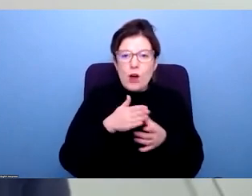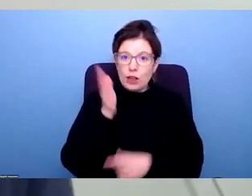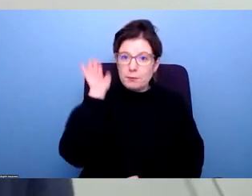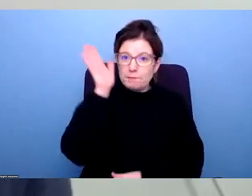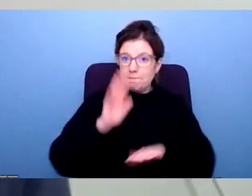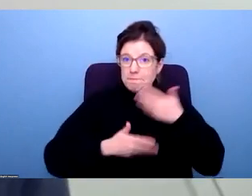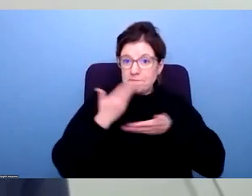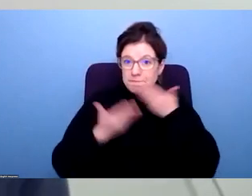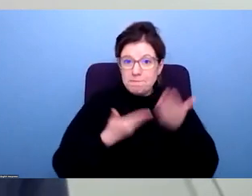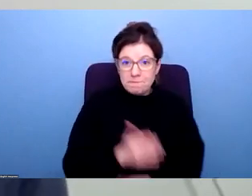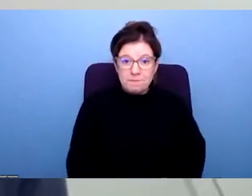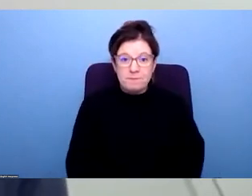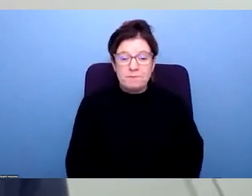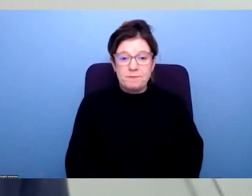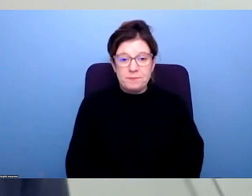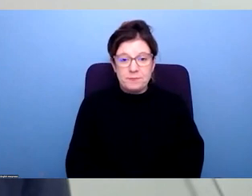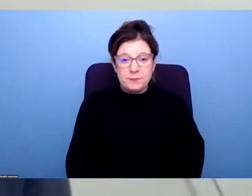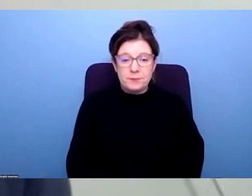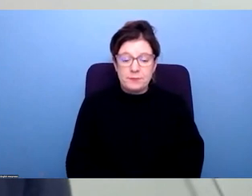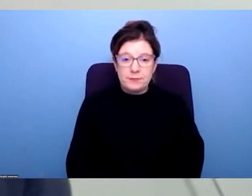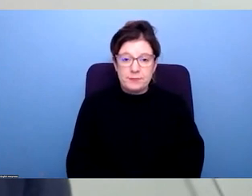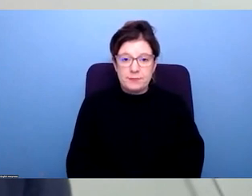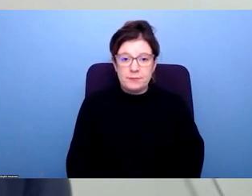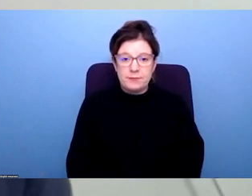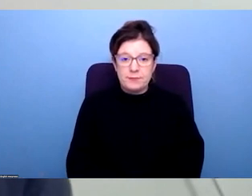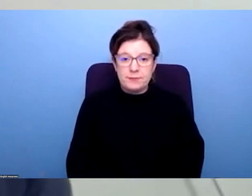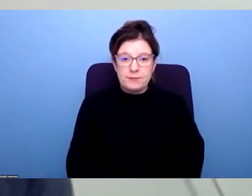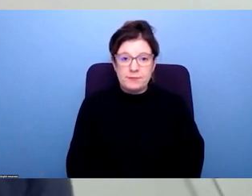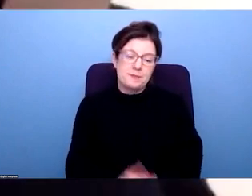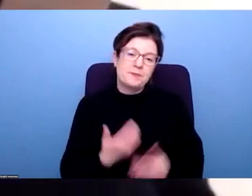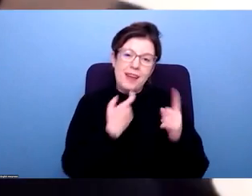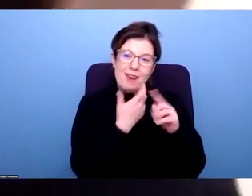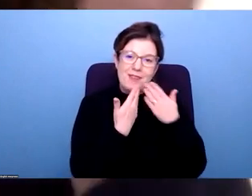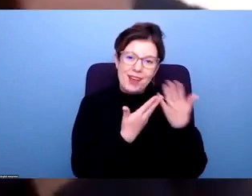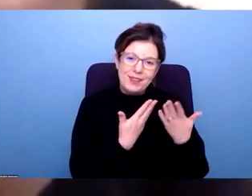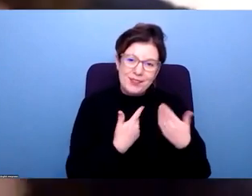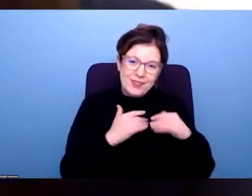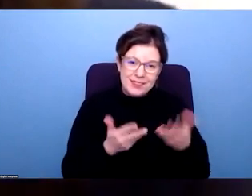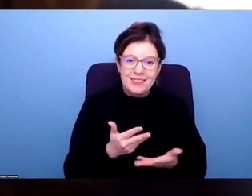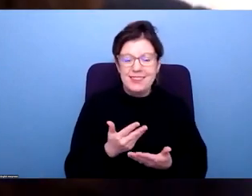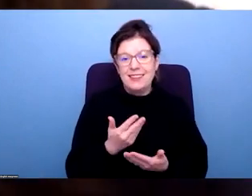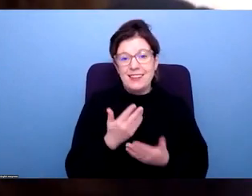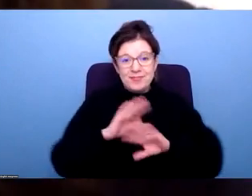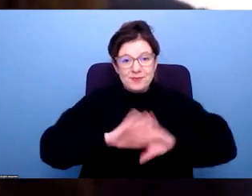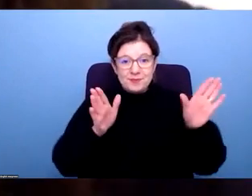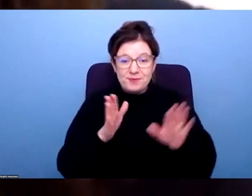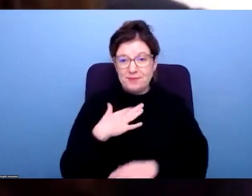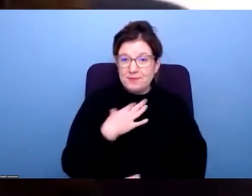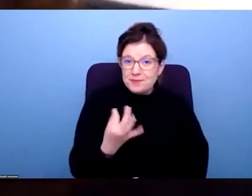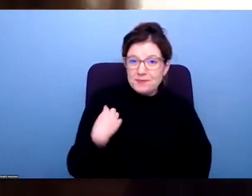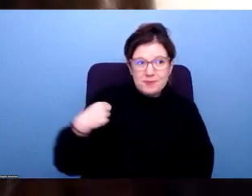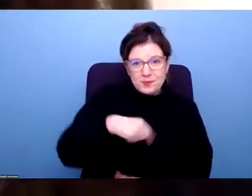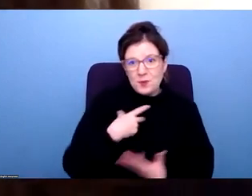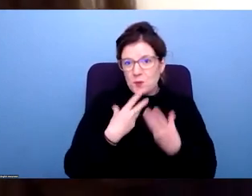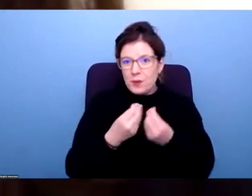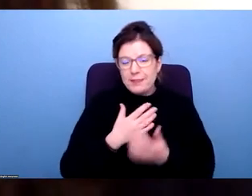conversation piece. Chloe. Thank you, Cameron. Hi, everyone. It's lovely to be here. It's a real pleasure to be here